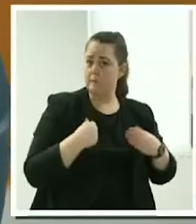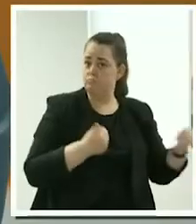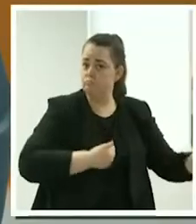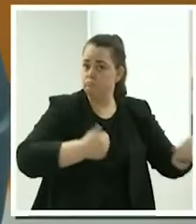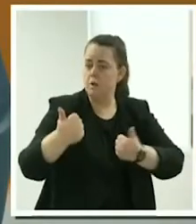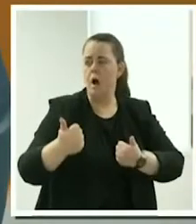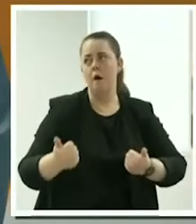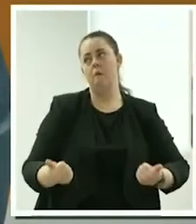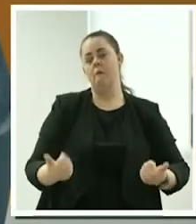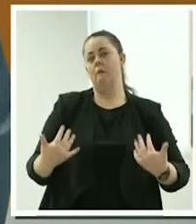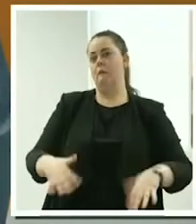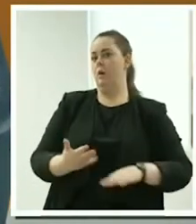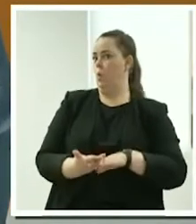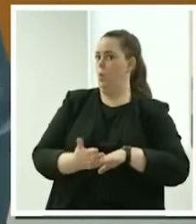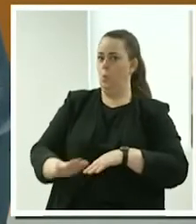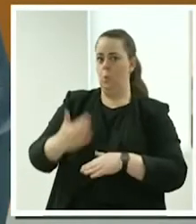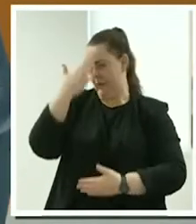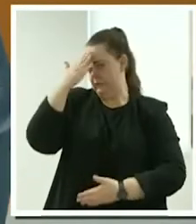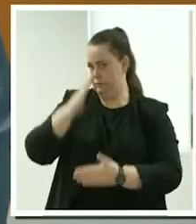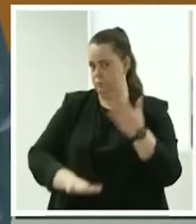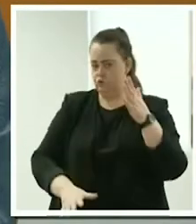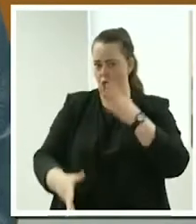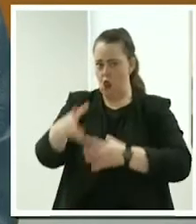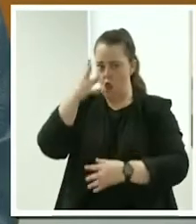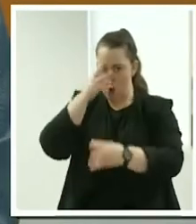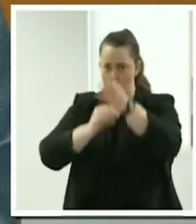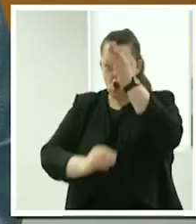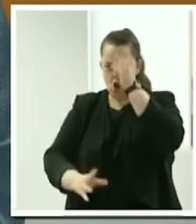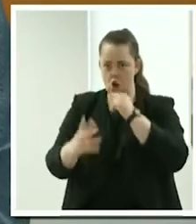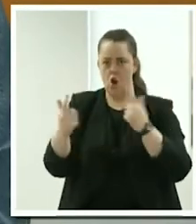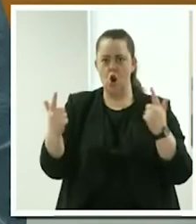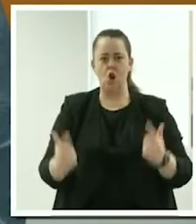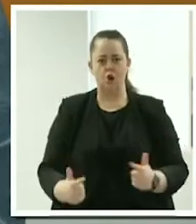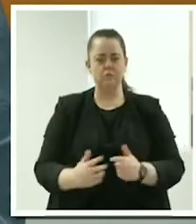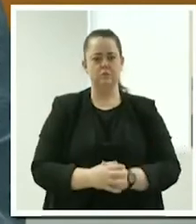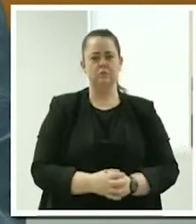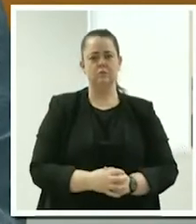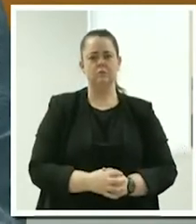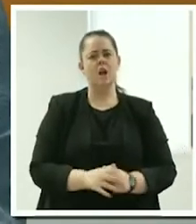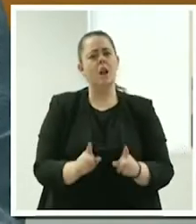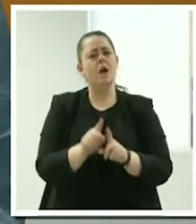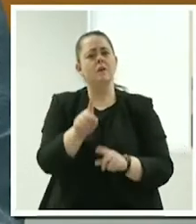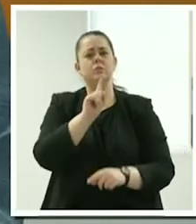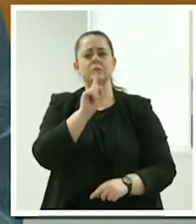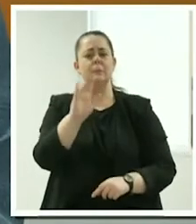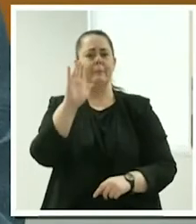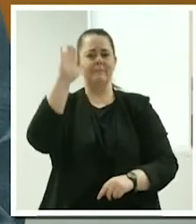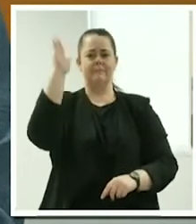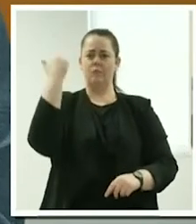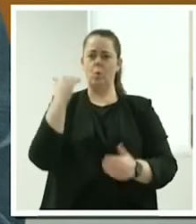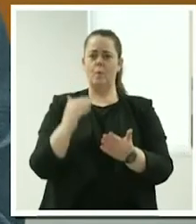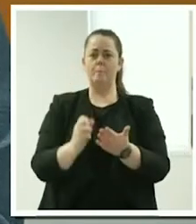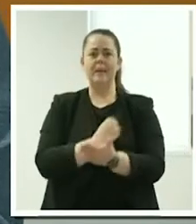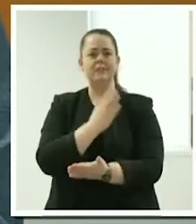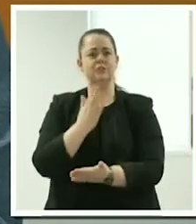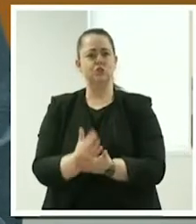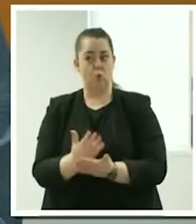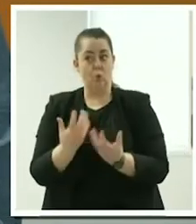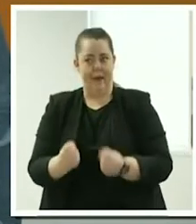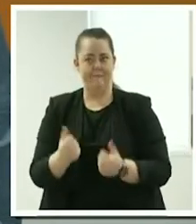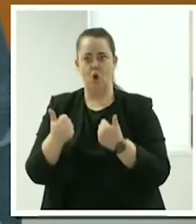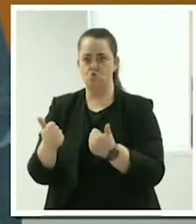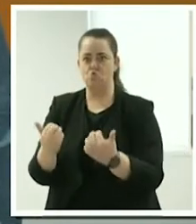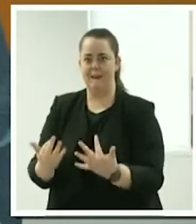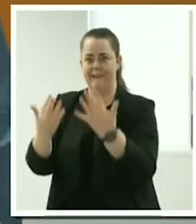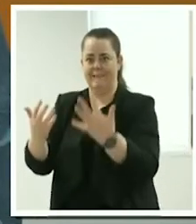experience, definitely. But in regards to what you were saying before, getting yourself a good accountant is